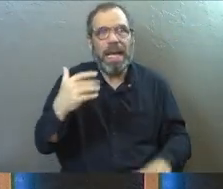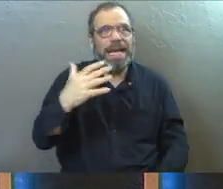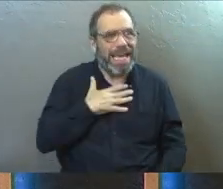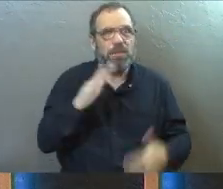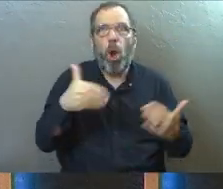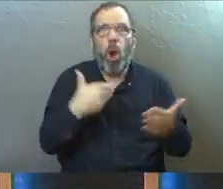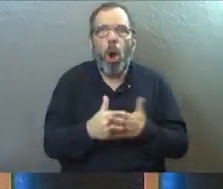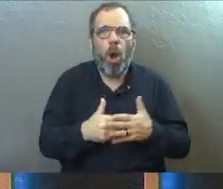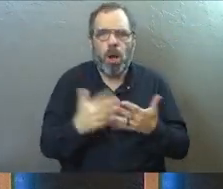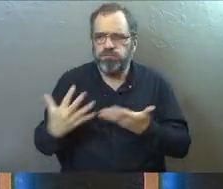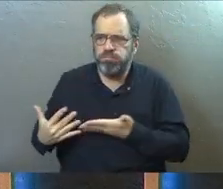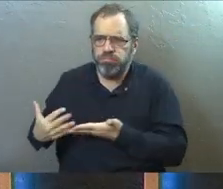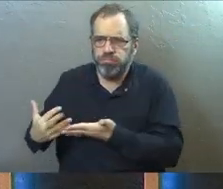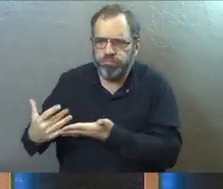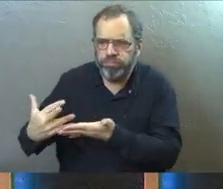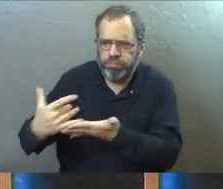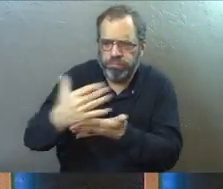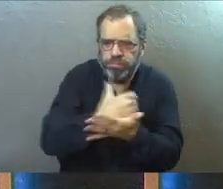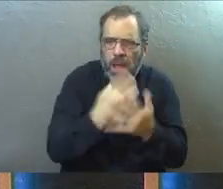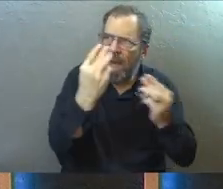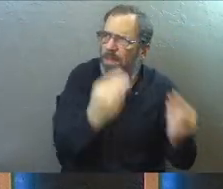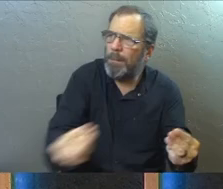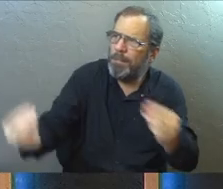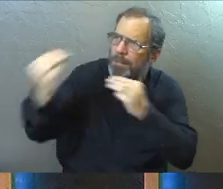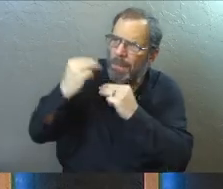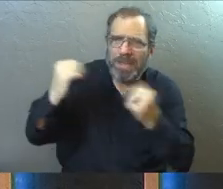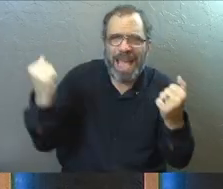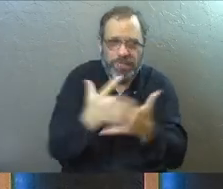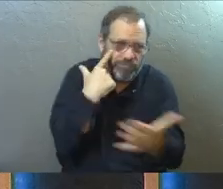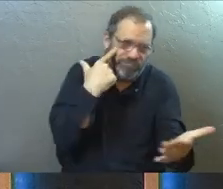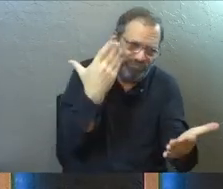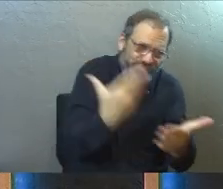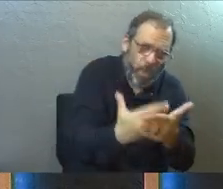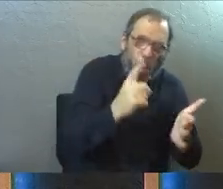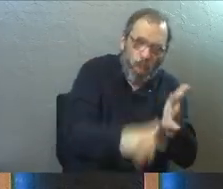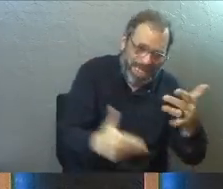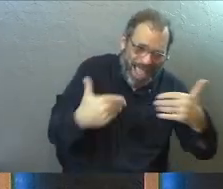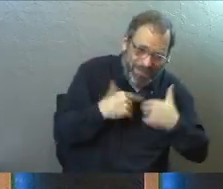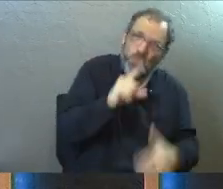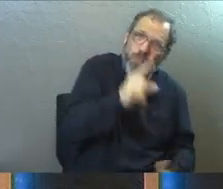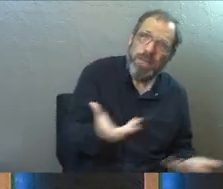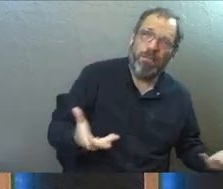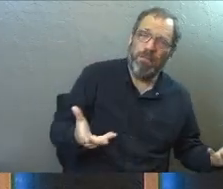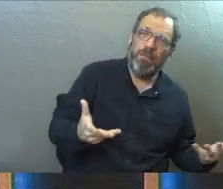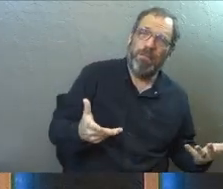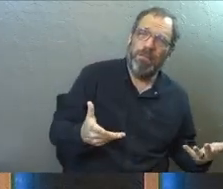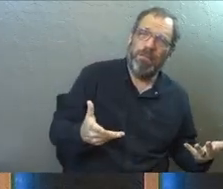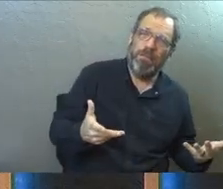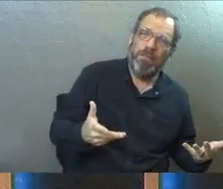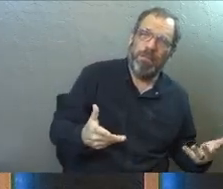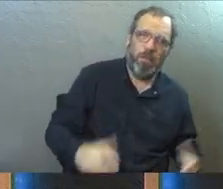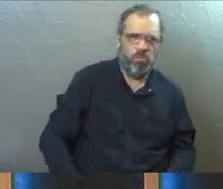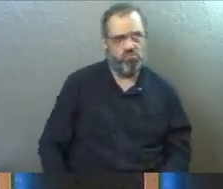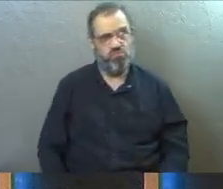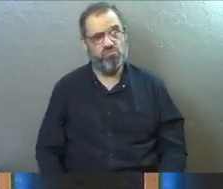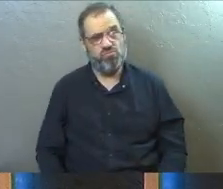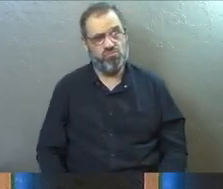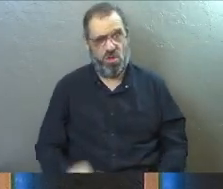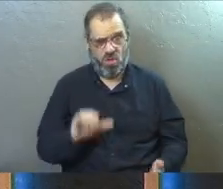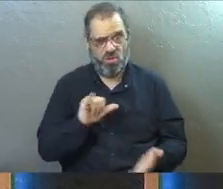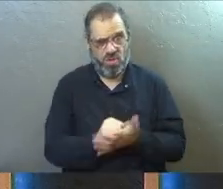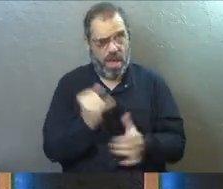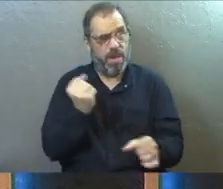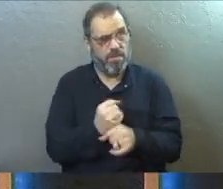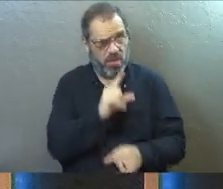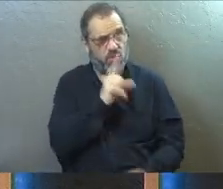Because it's all the accumulation. It's the mementos. It's the evidence that what we have is real. You're like, well, is that the